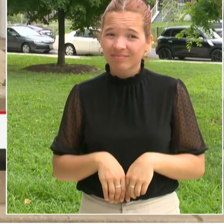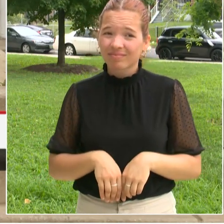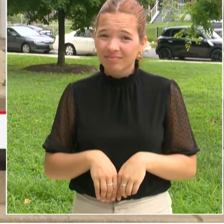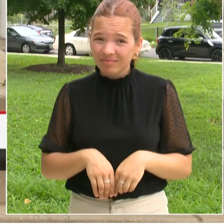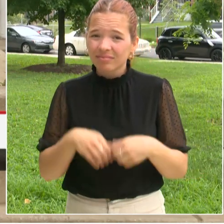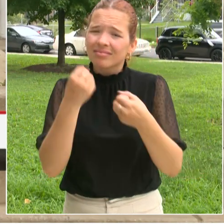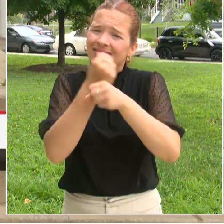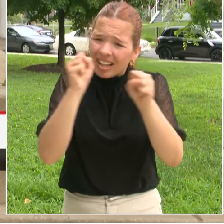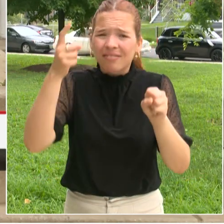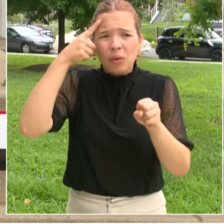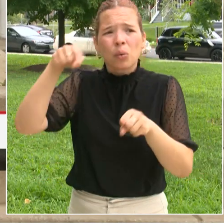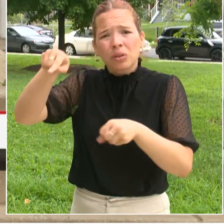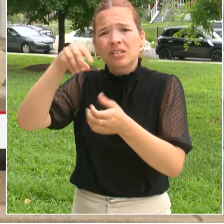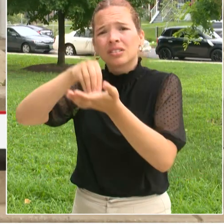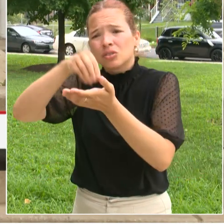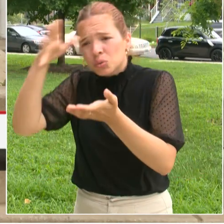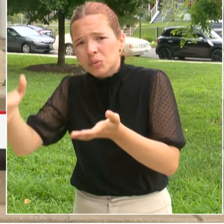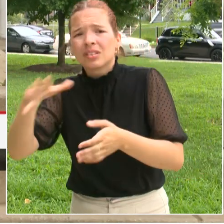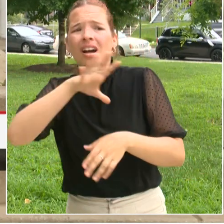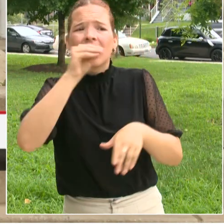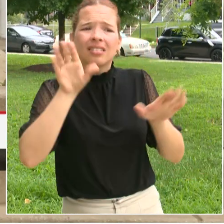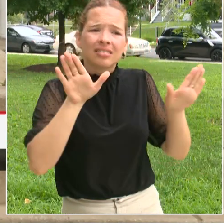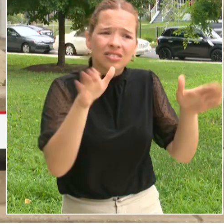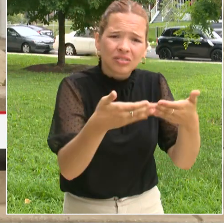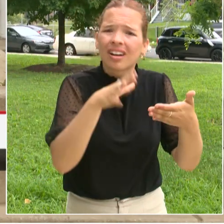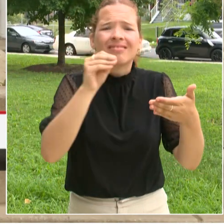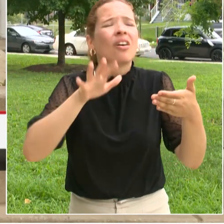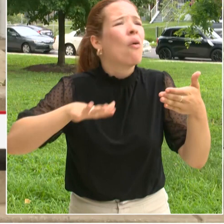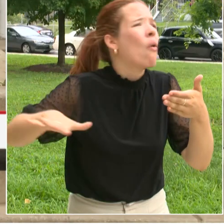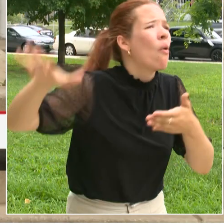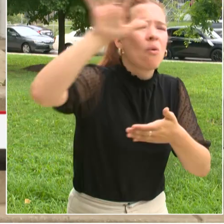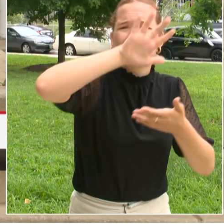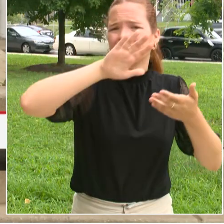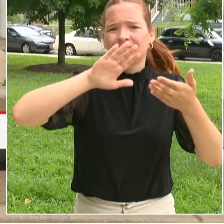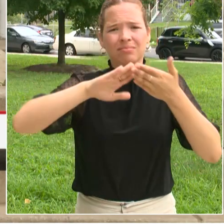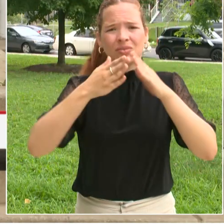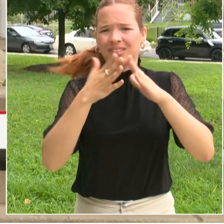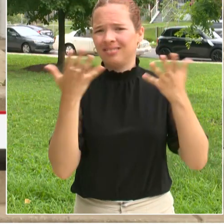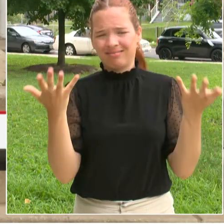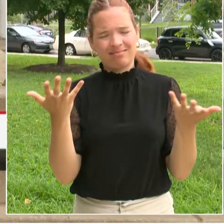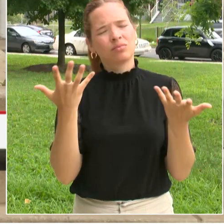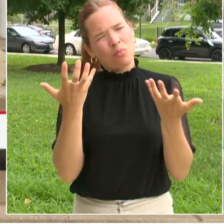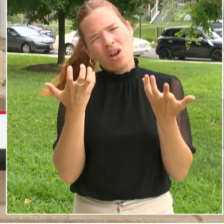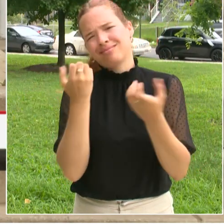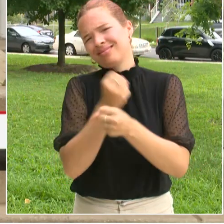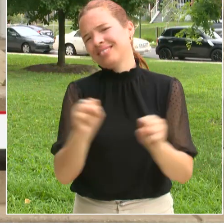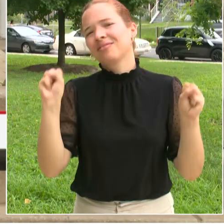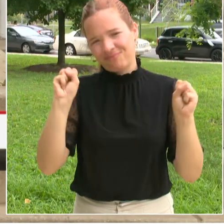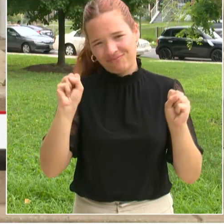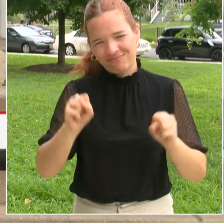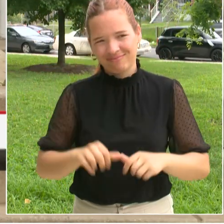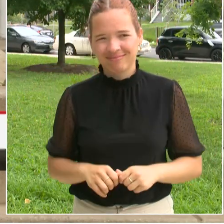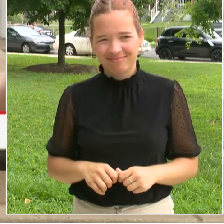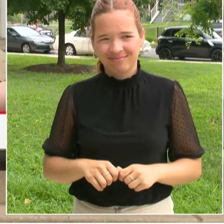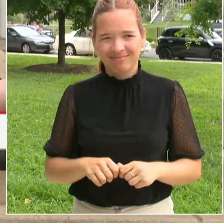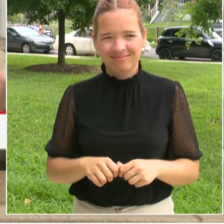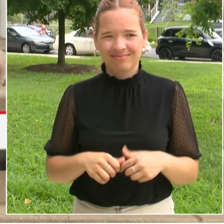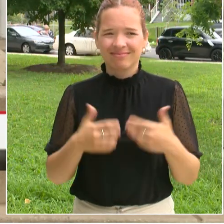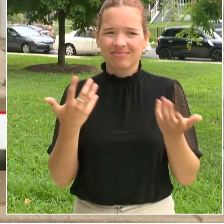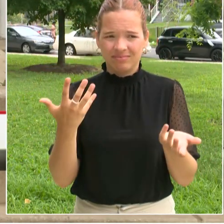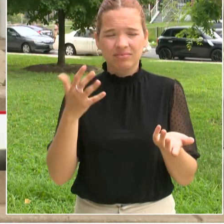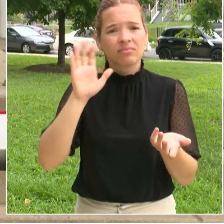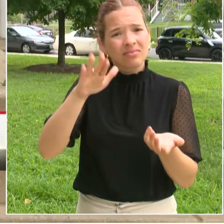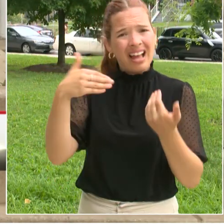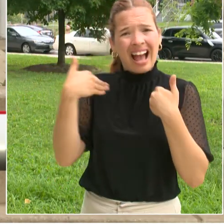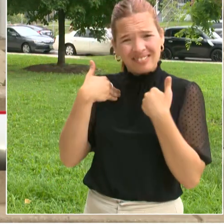We are really lucky to have such a strong primary care community with pediatricians ready to vaccinate their patients and the community supports from